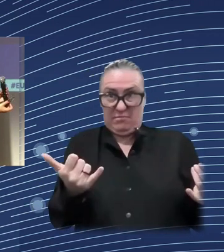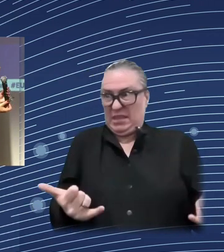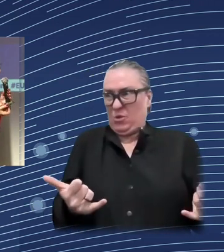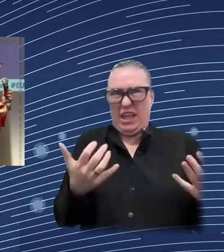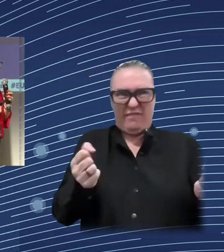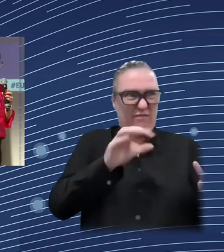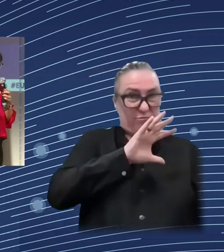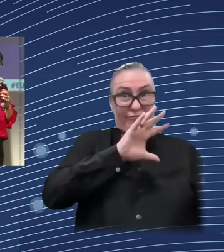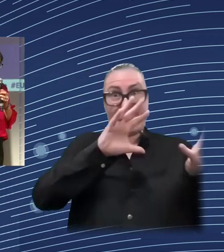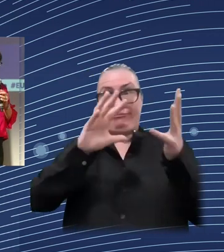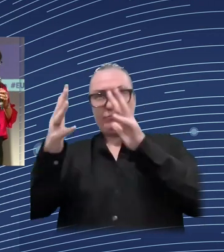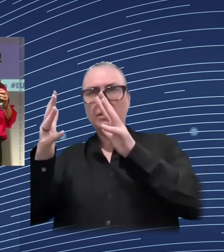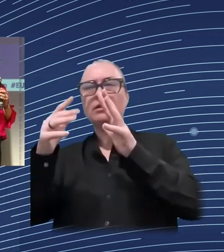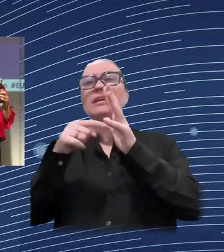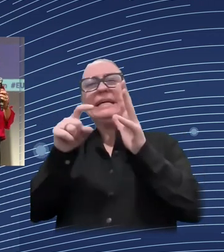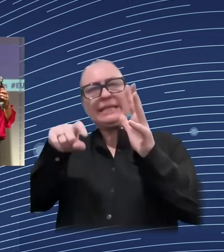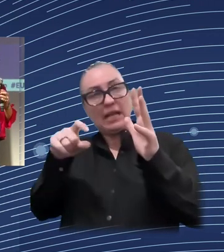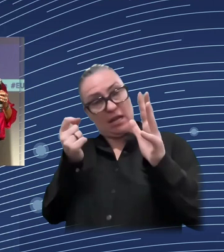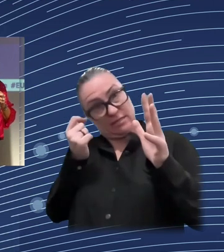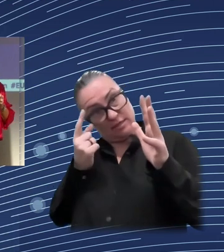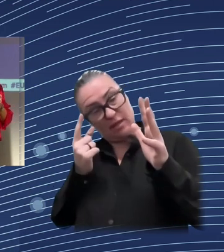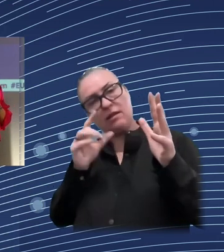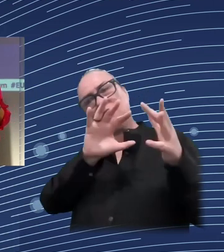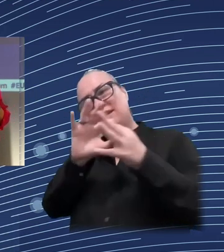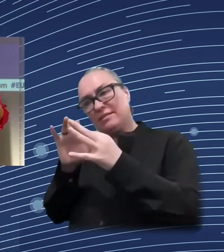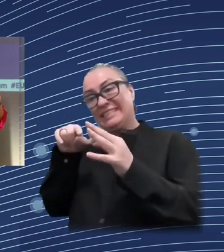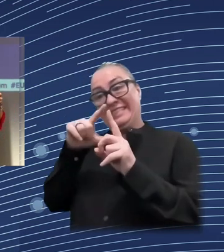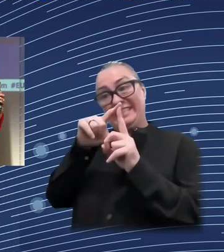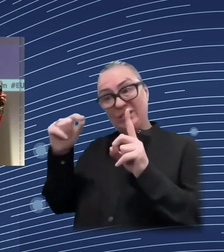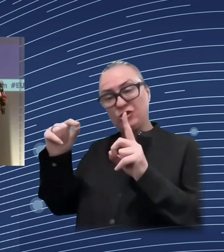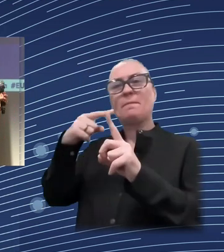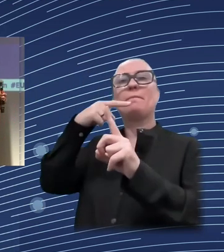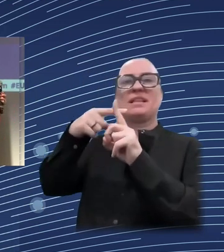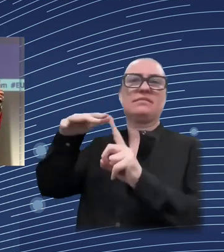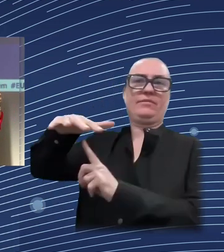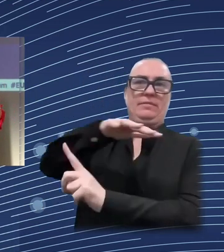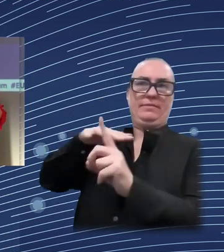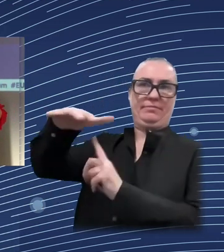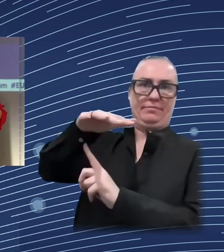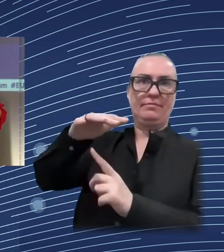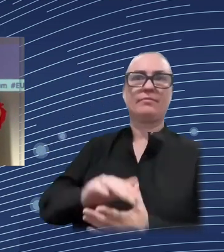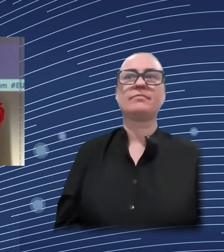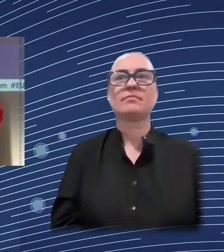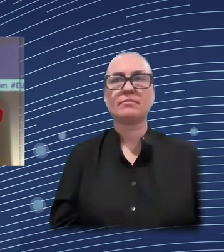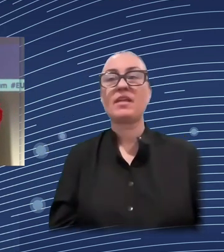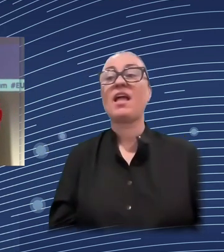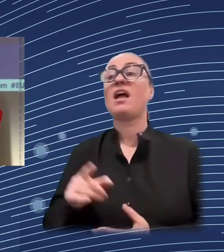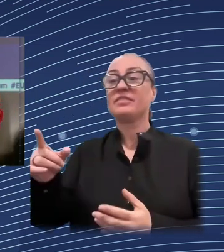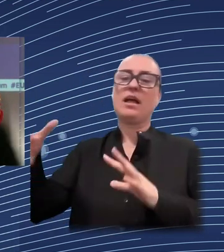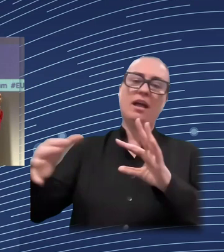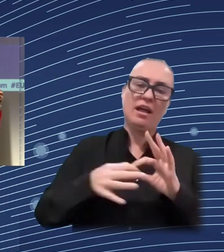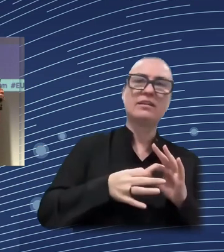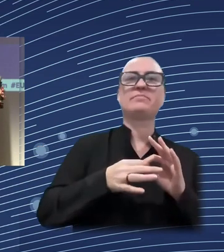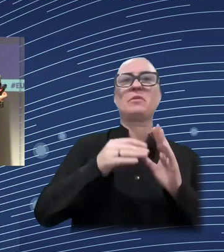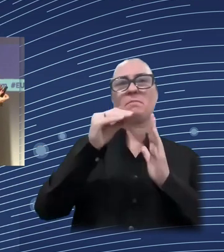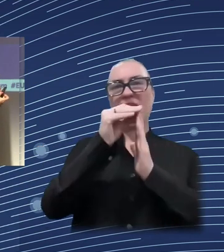think that distributional impact assessment becomes of key importance for having evidence-based policymaking,